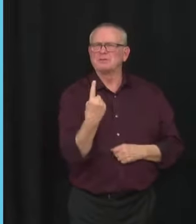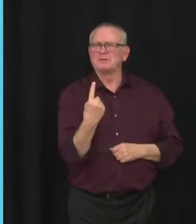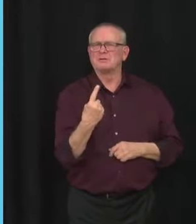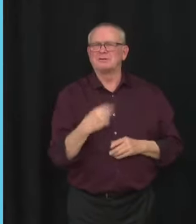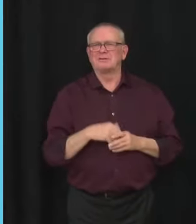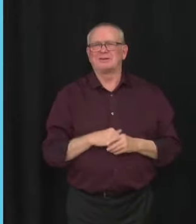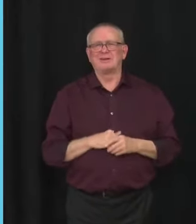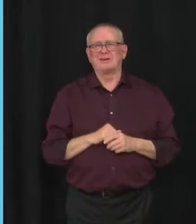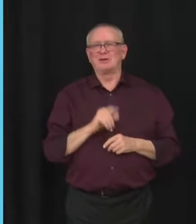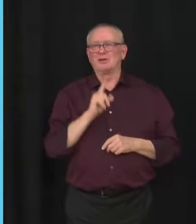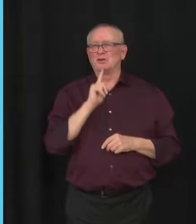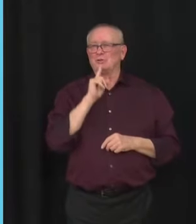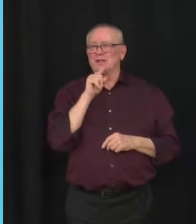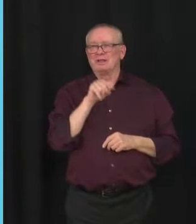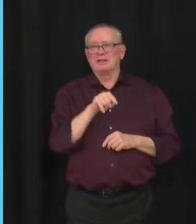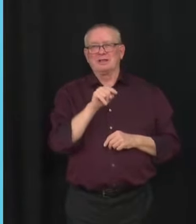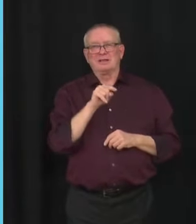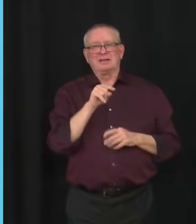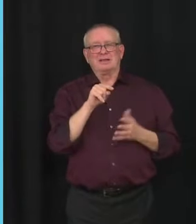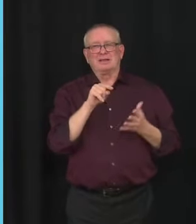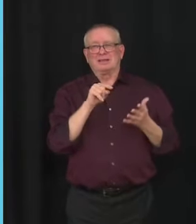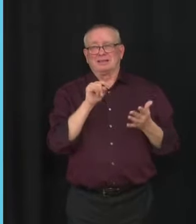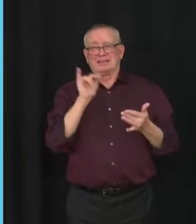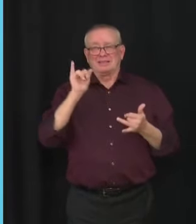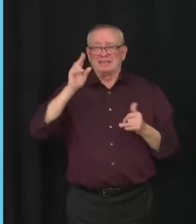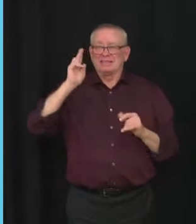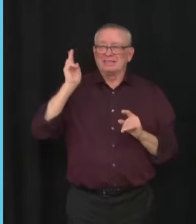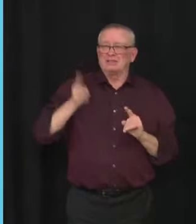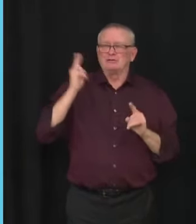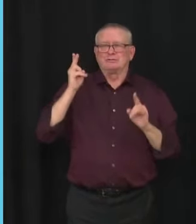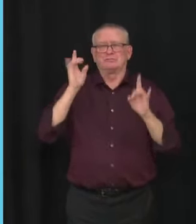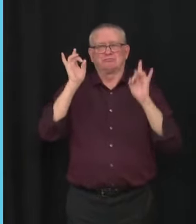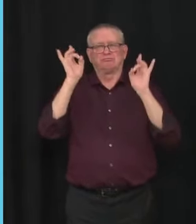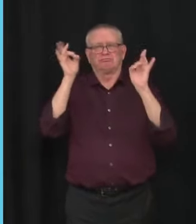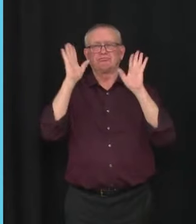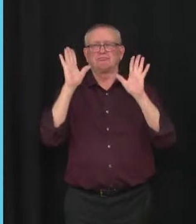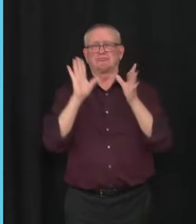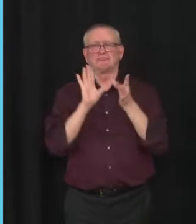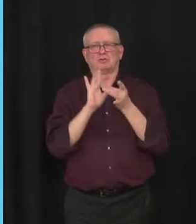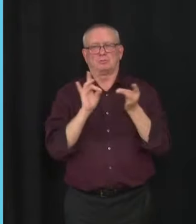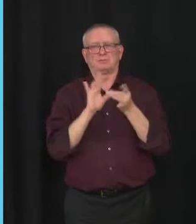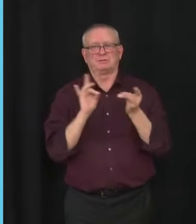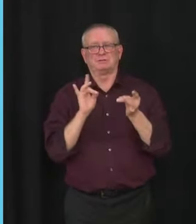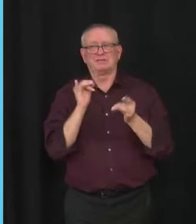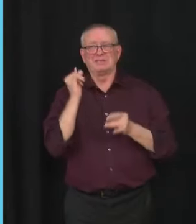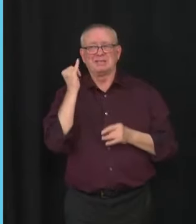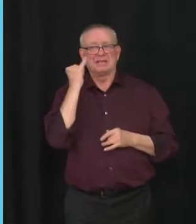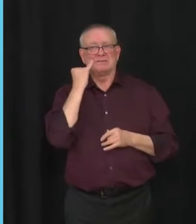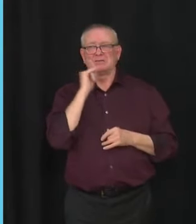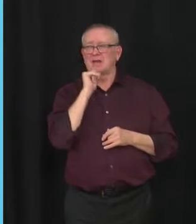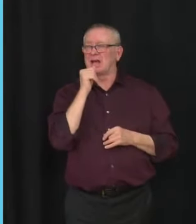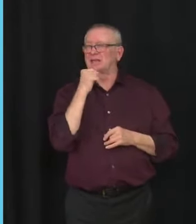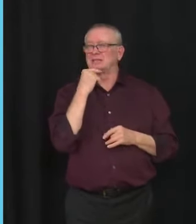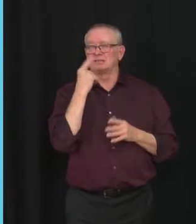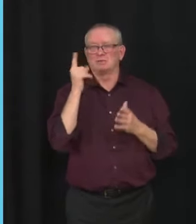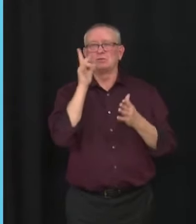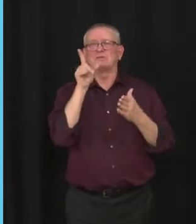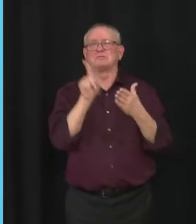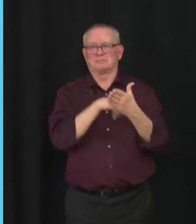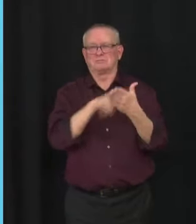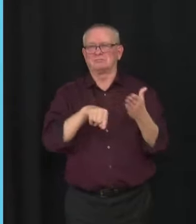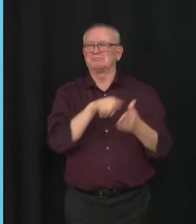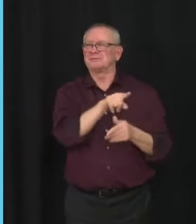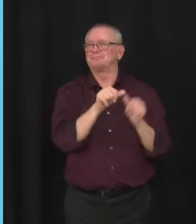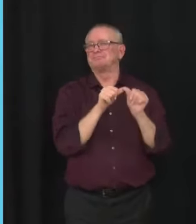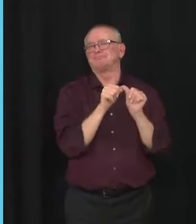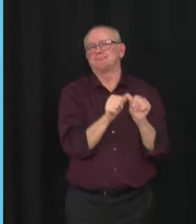outrageous comments from him that for anybody else would have had him cancelled. Instead, he continues to